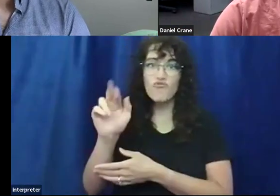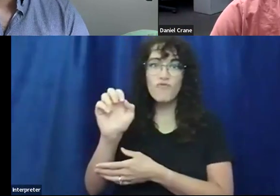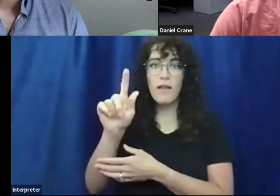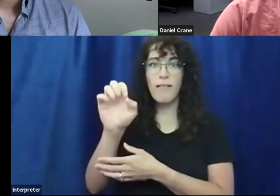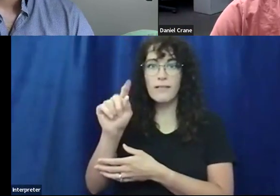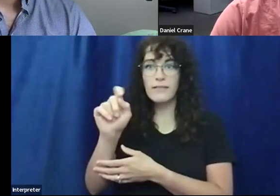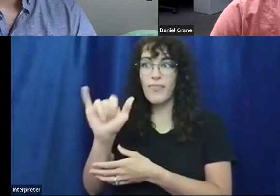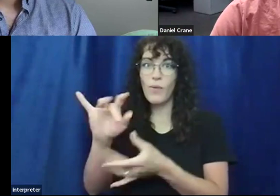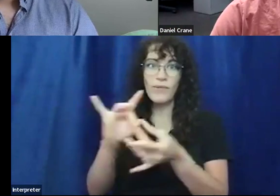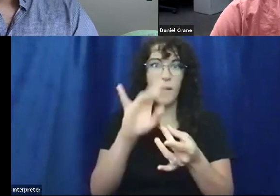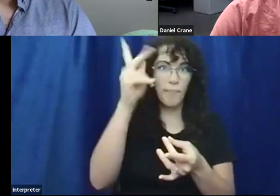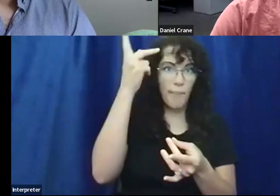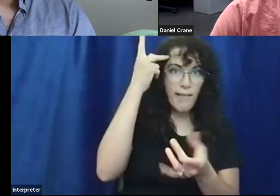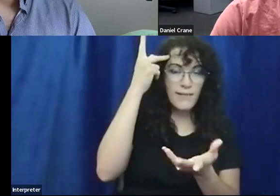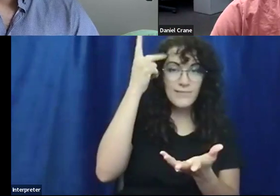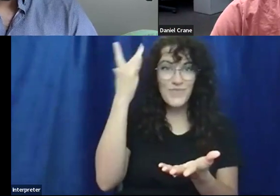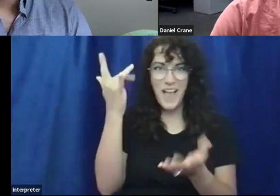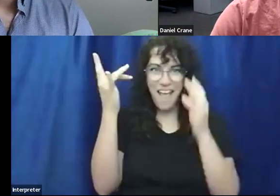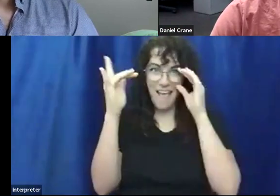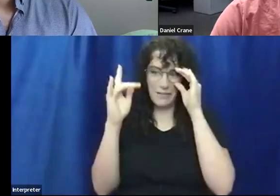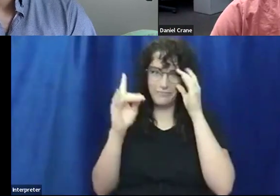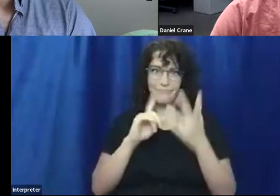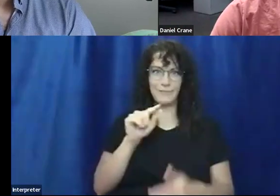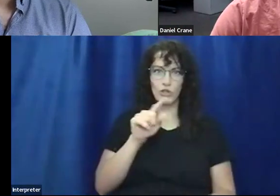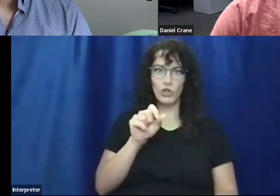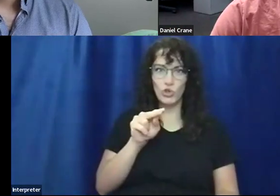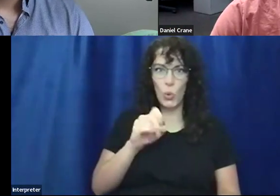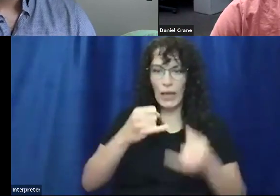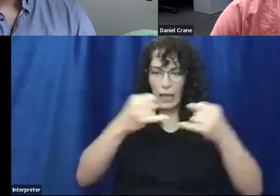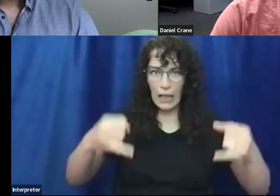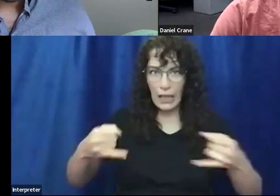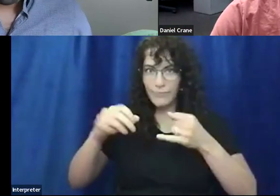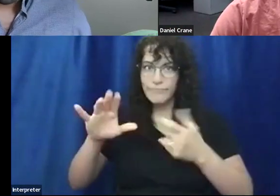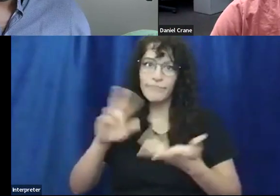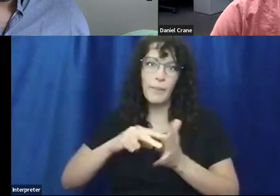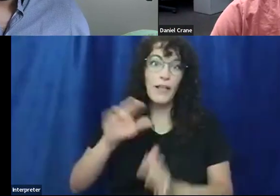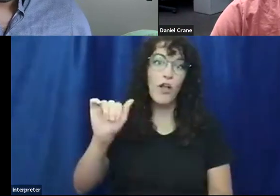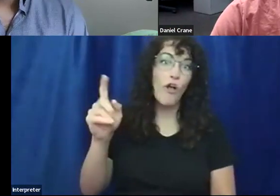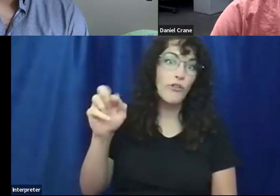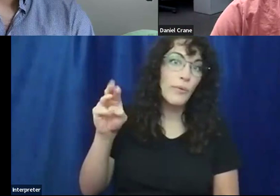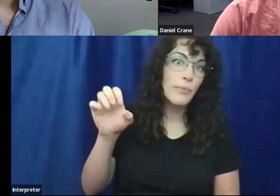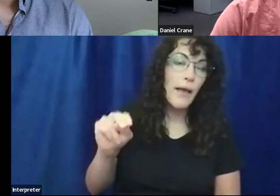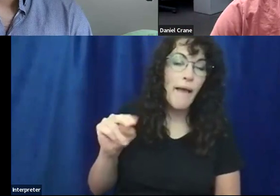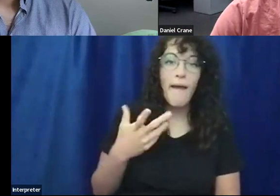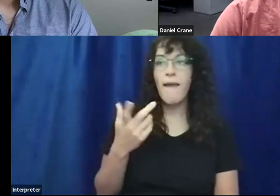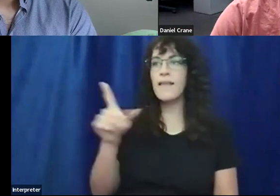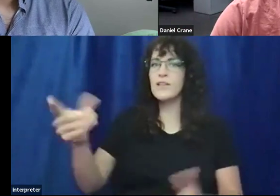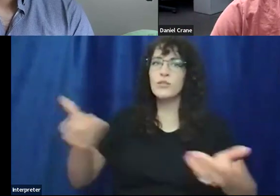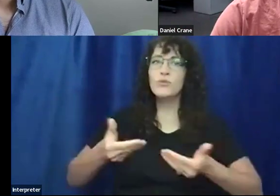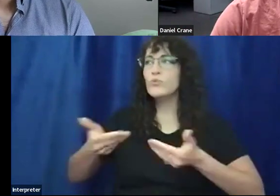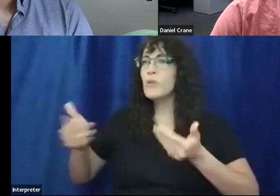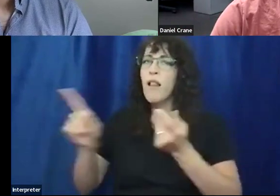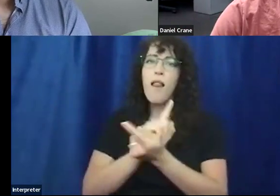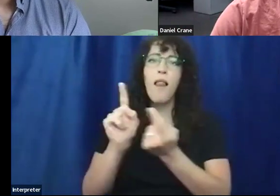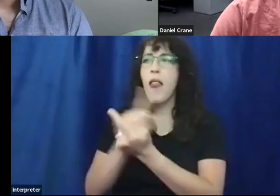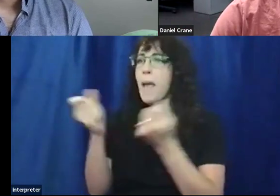was connected to politics because basically, you know, zoning and whatnot. So Alderman's, he introduced me to many other individuals. I did good